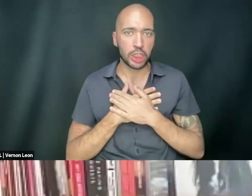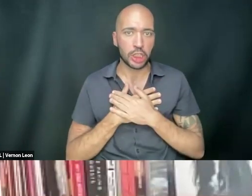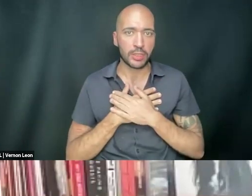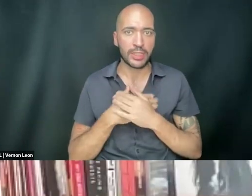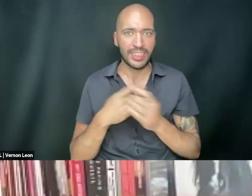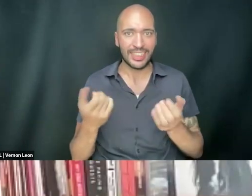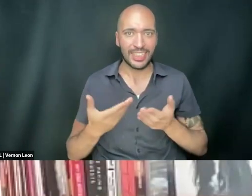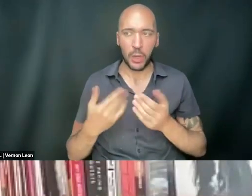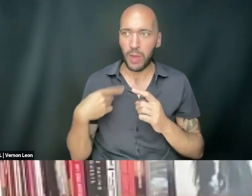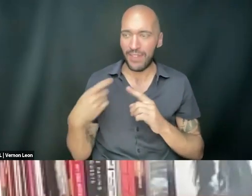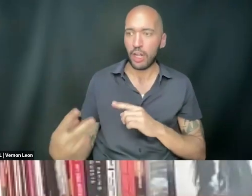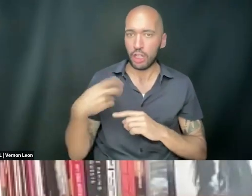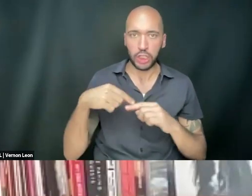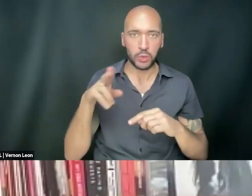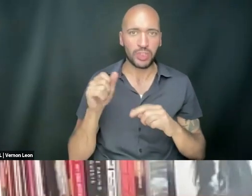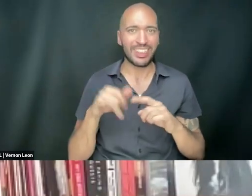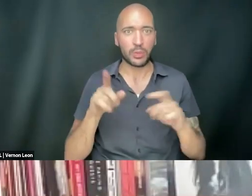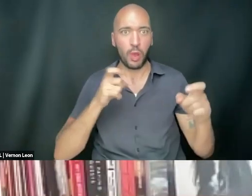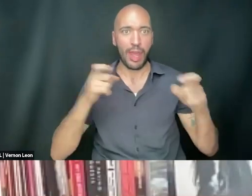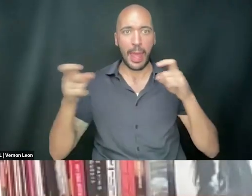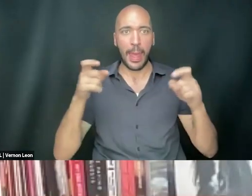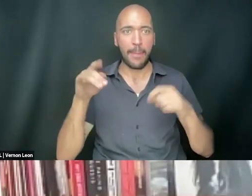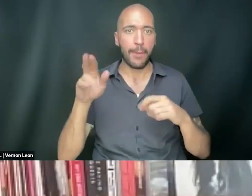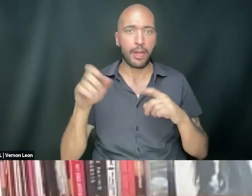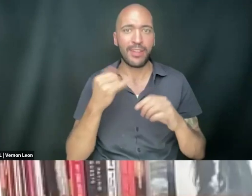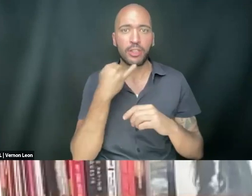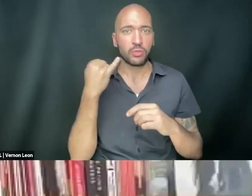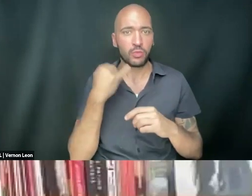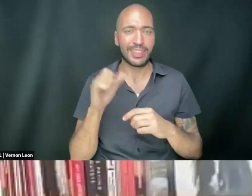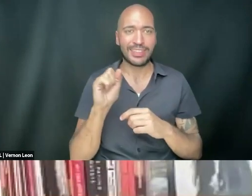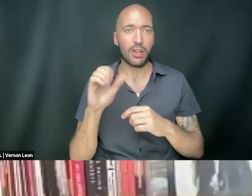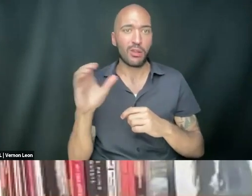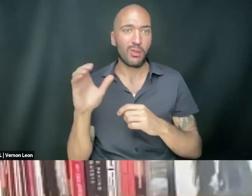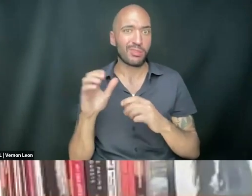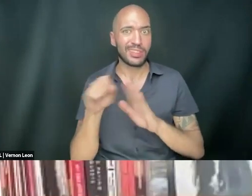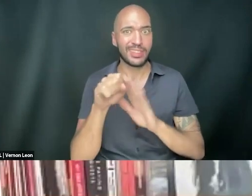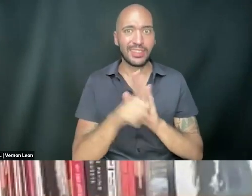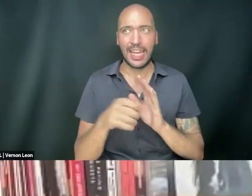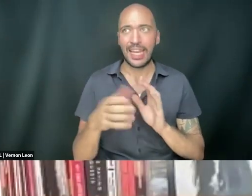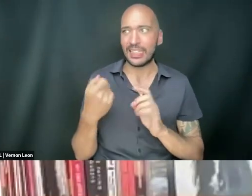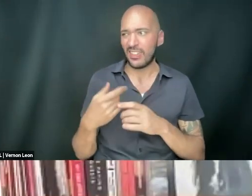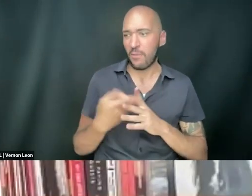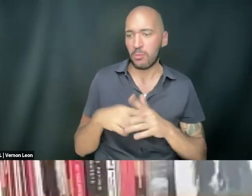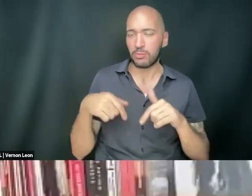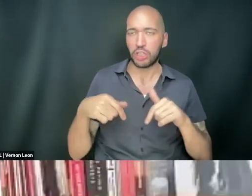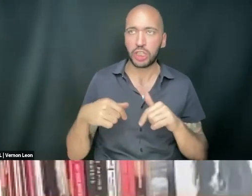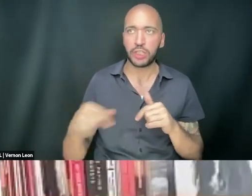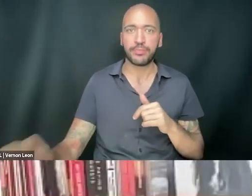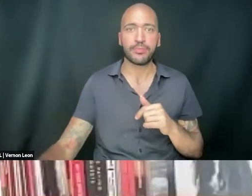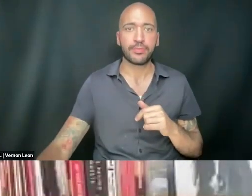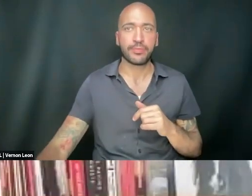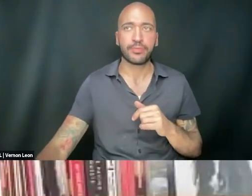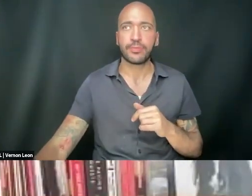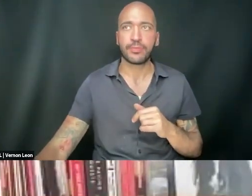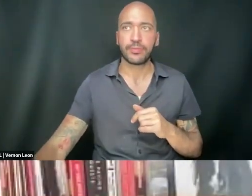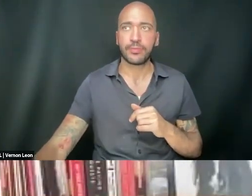It's here. This is where empire and the Israeli settler colonial state gets its formation, right? It's here. It's Europe.